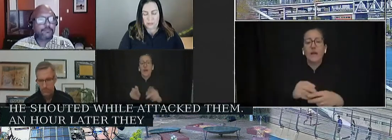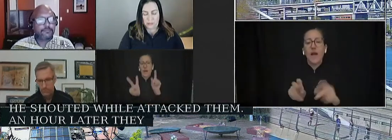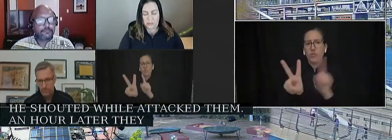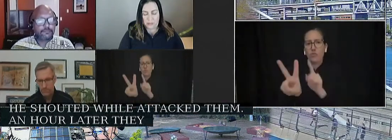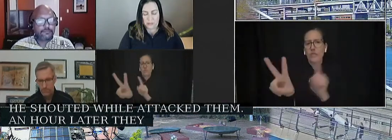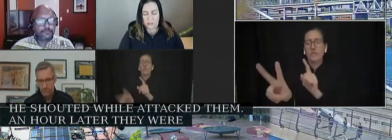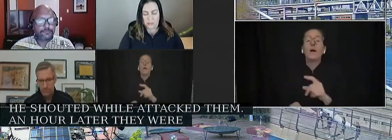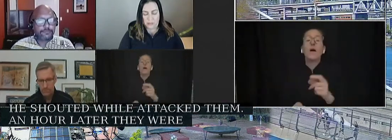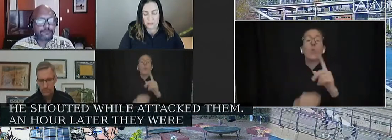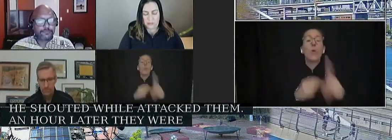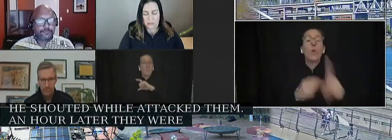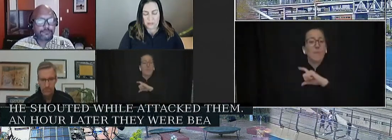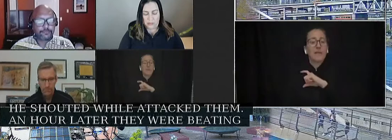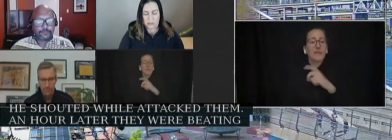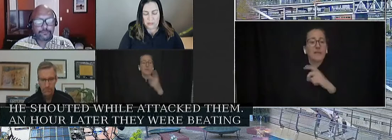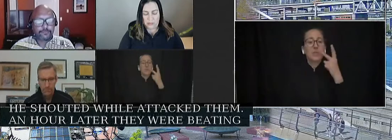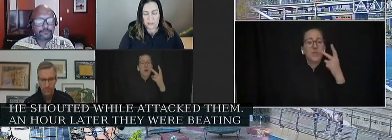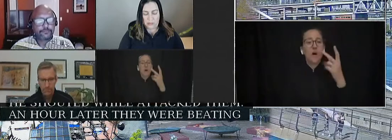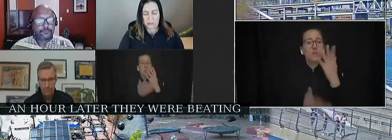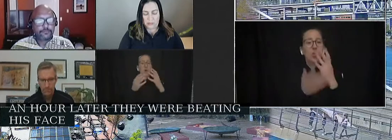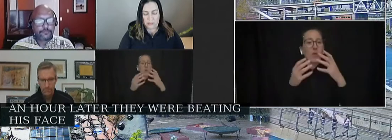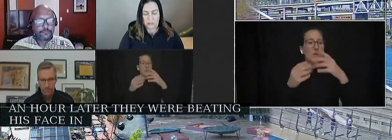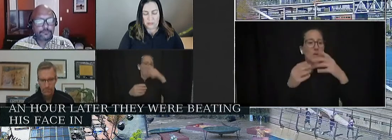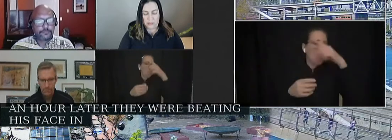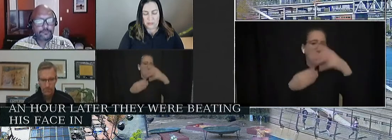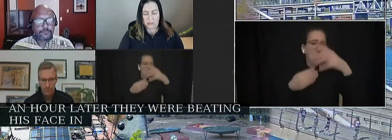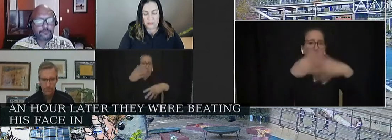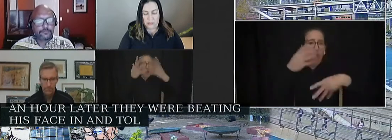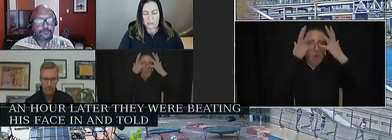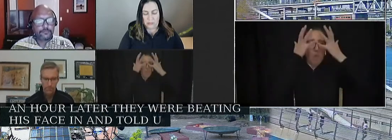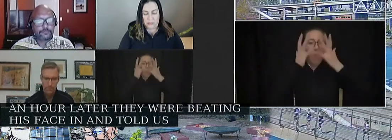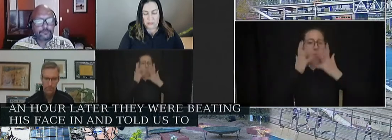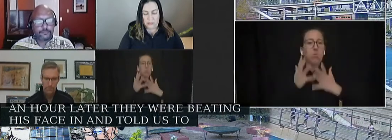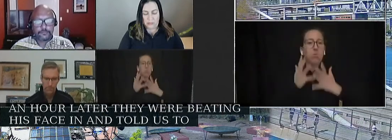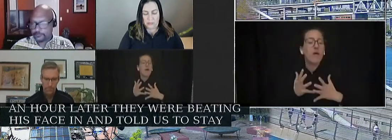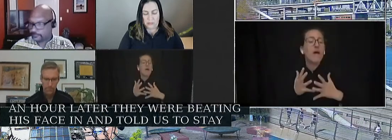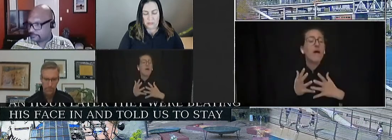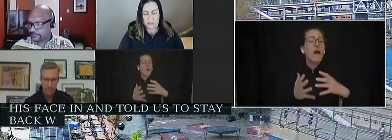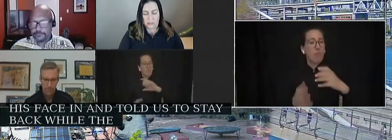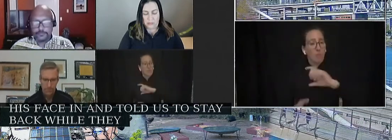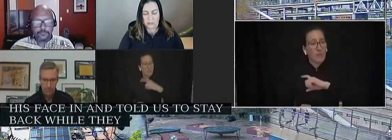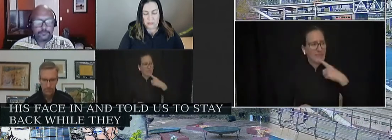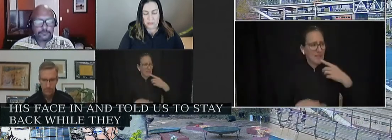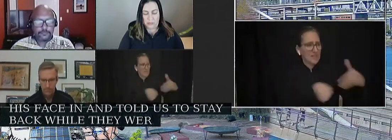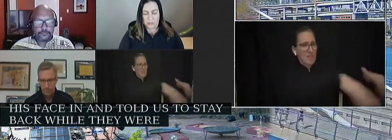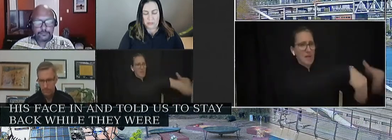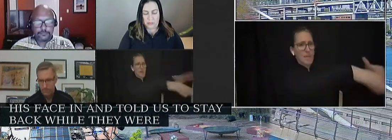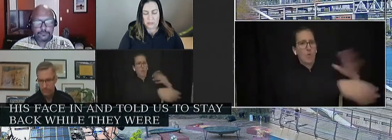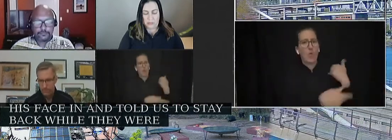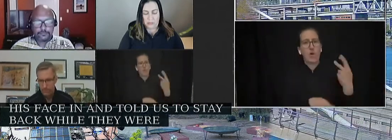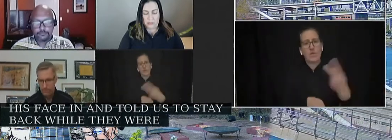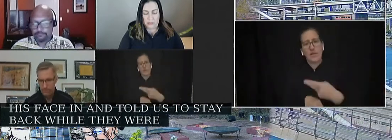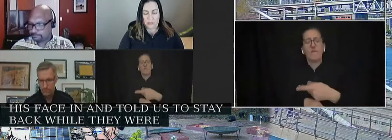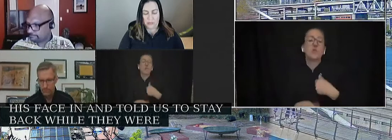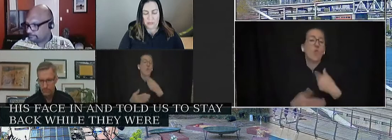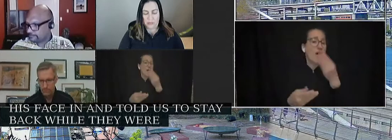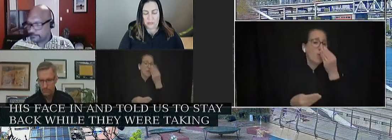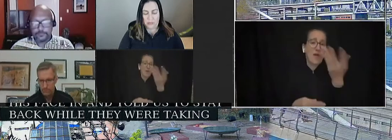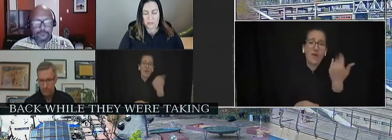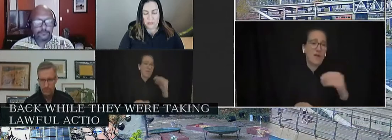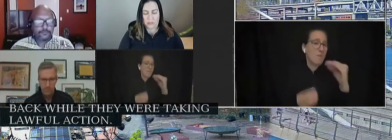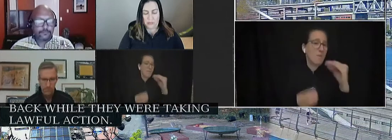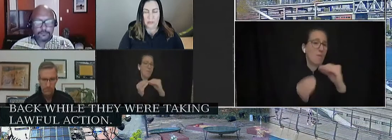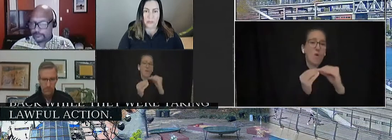taking lawful action. So I don't care whether the things people do in response to the violence enacted on us is deemed lawful anymore, because I've seen what